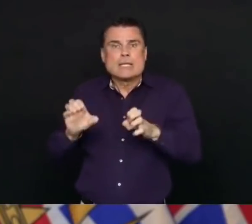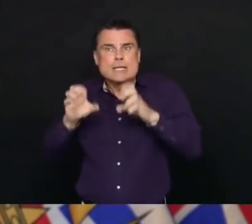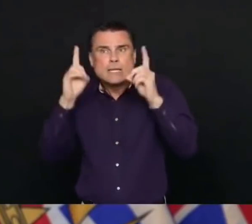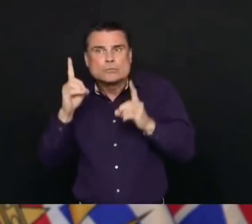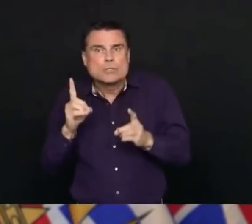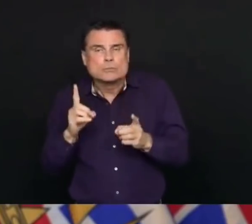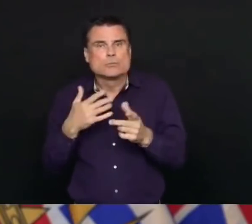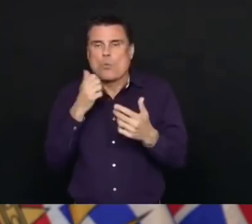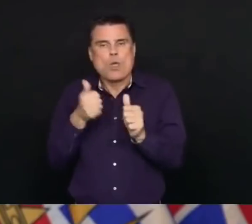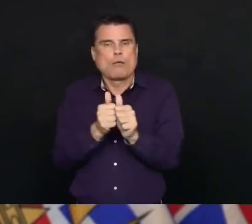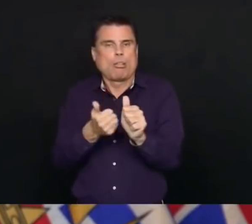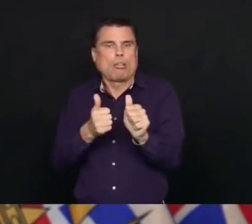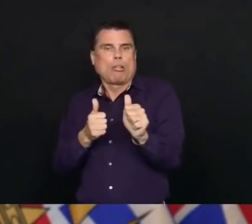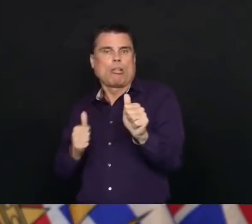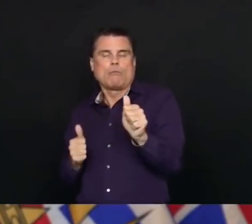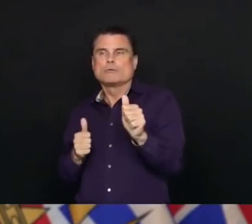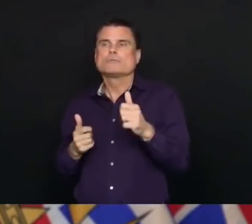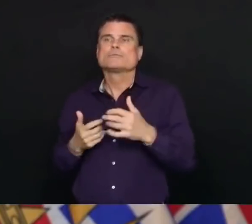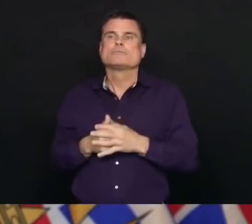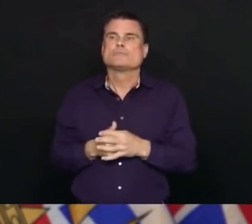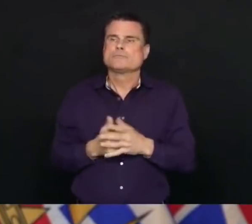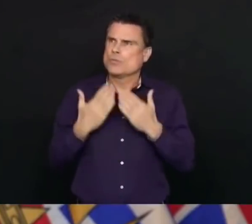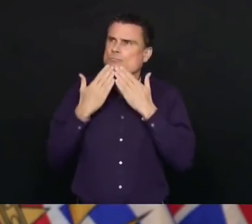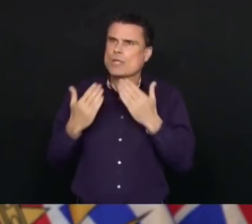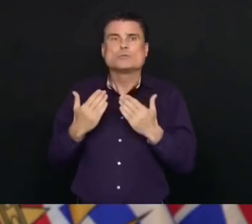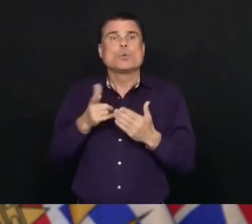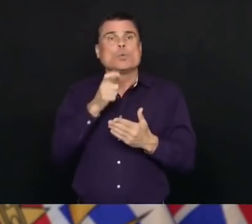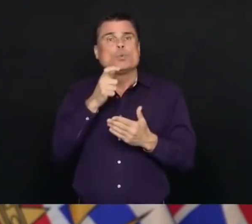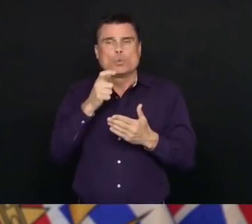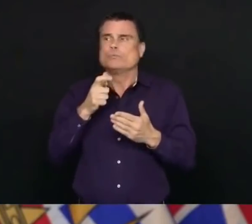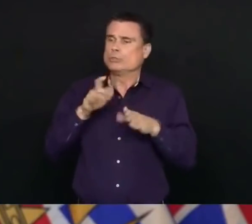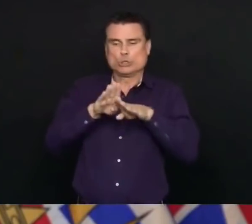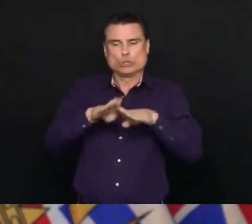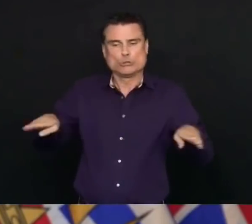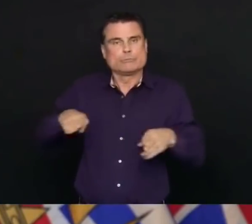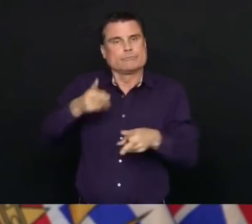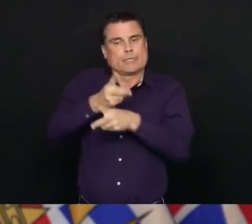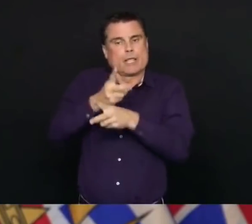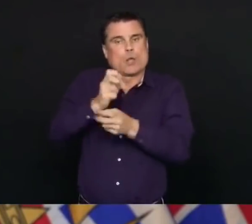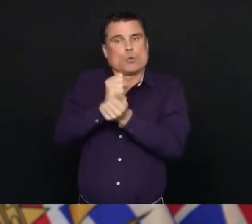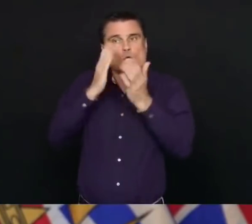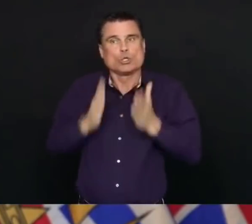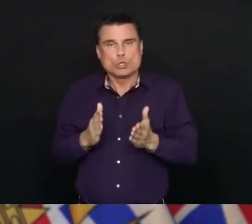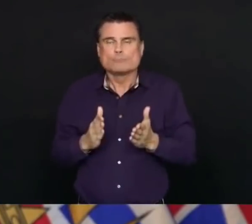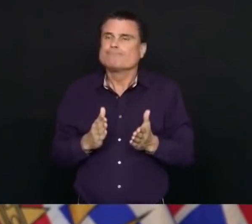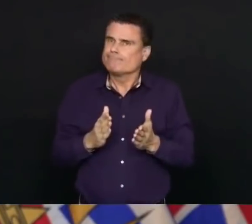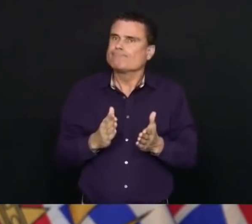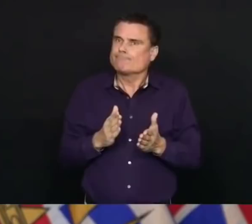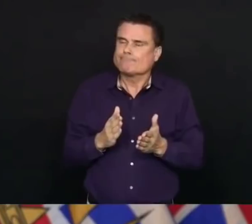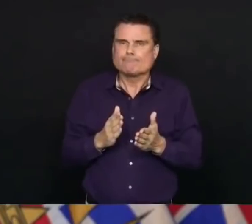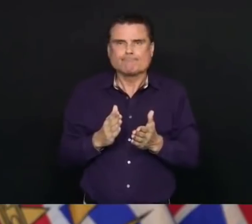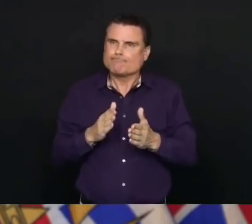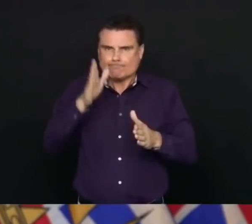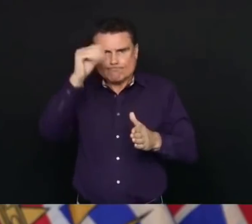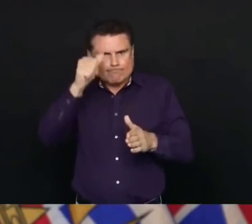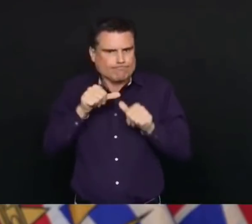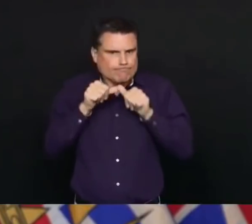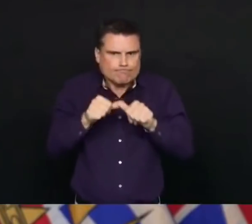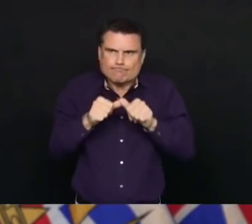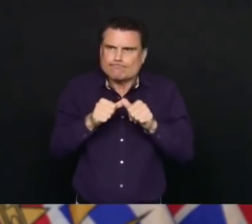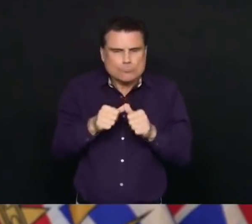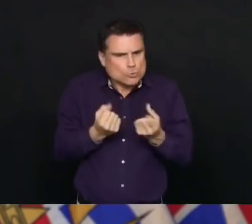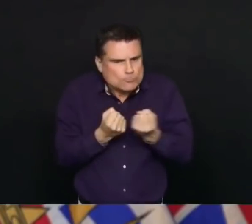may have difficult challenges for the rest of their lives. And the work that you're doing is incredibly important. So thank you for that.